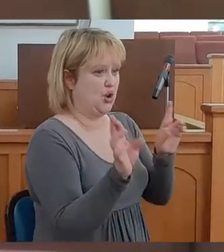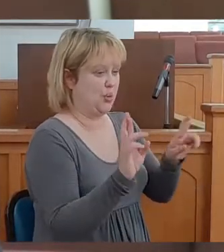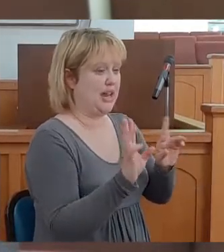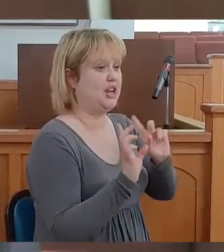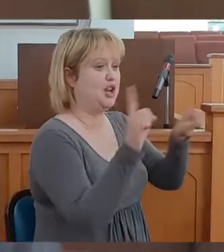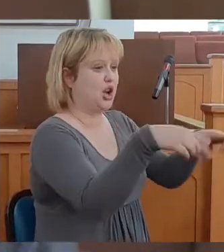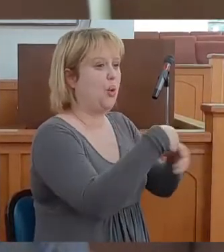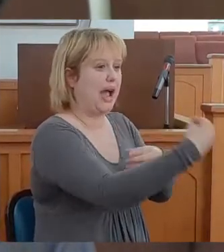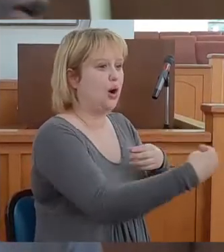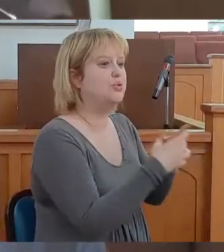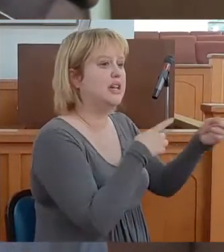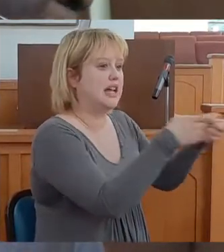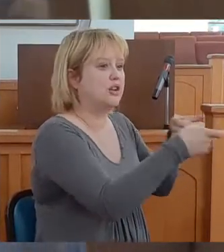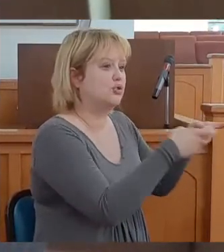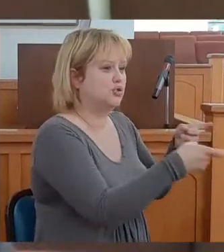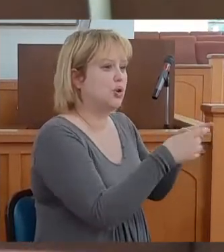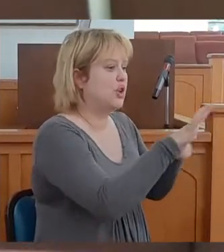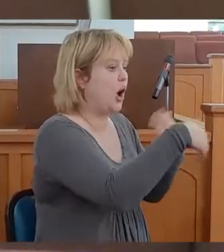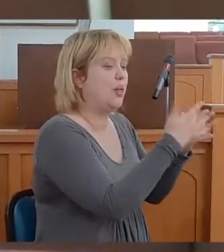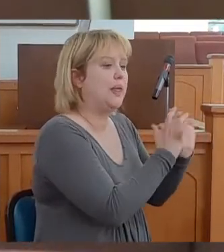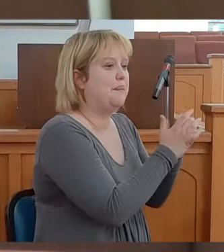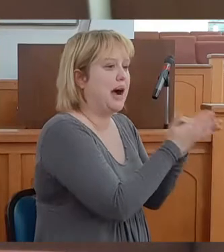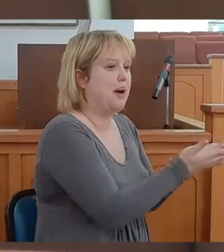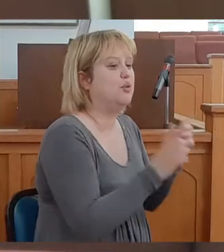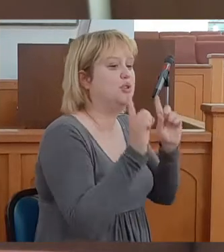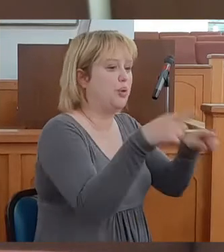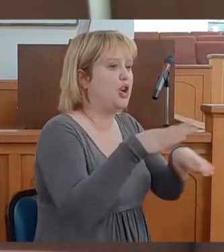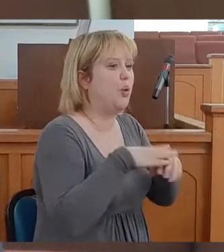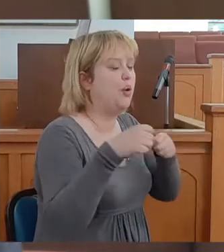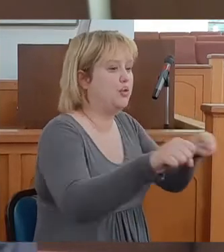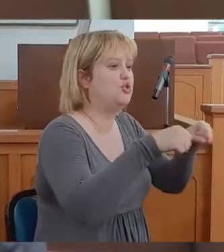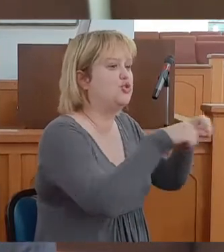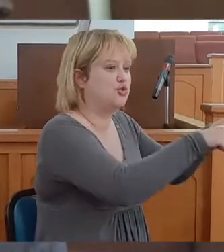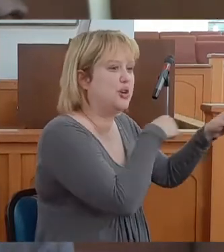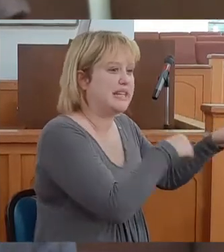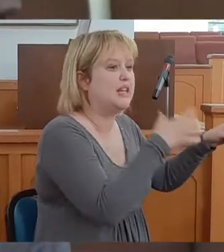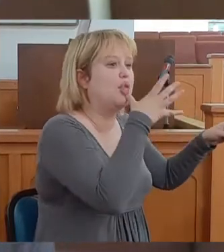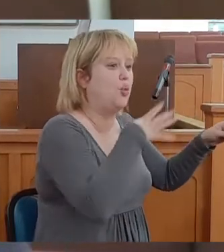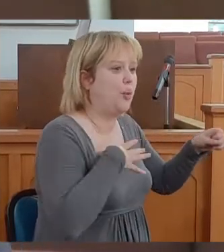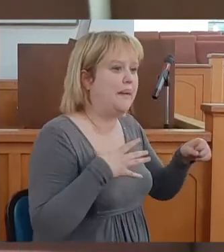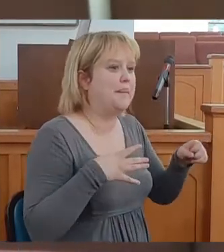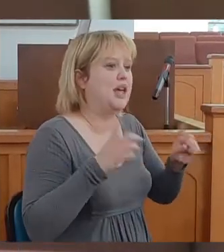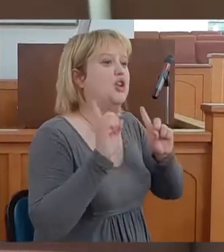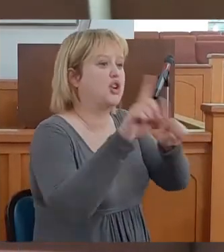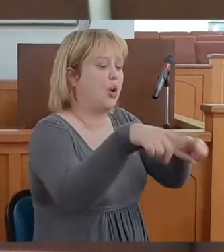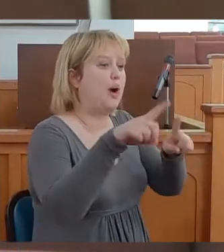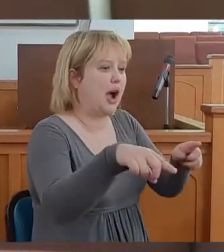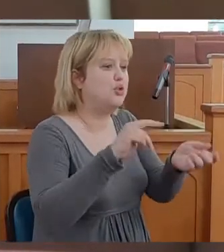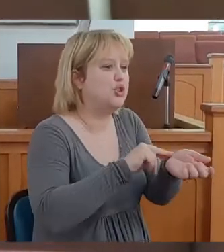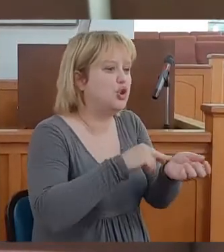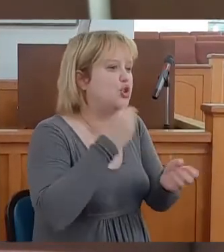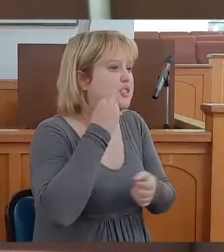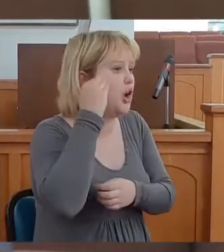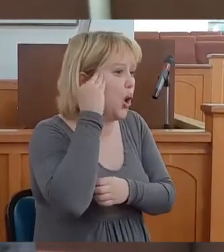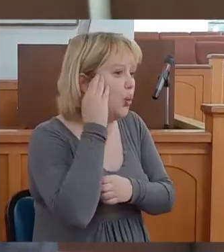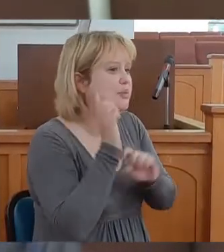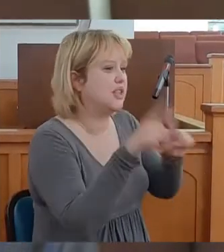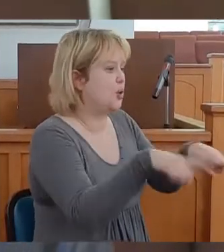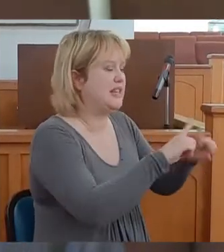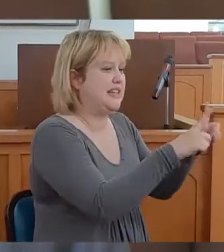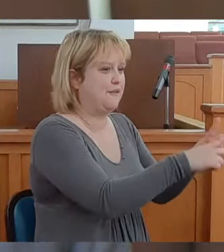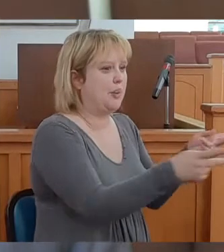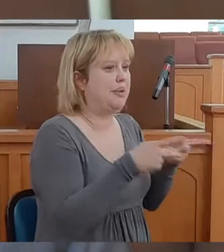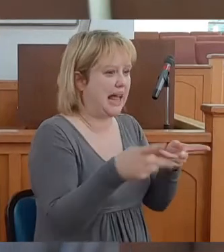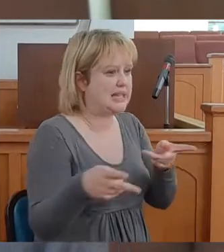to go out, he'd coordinate those Bibles. We'd go out on the streets. The ladies go out to nursing homes. They'd go to